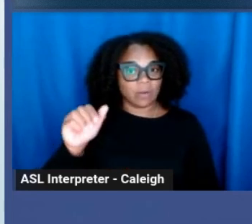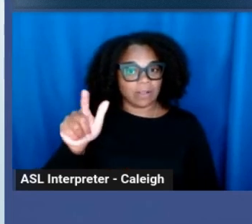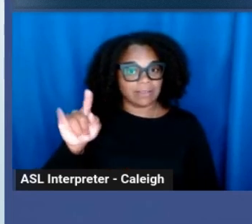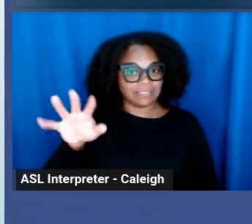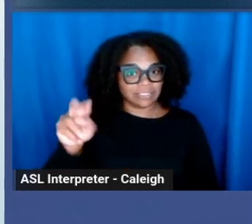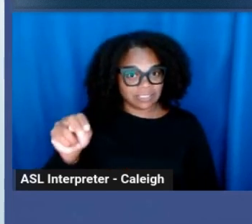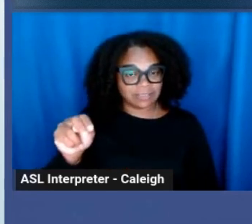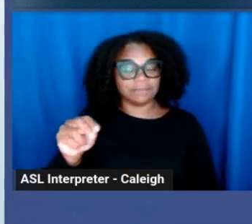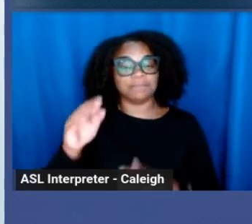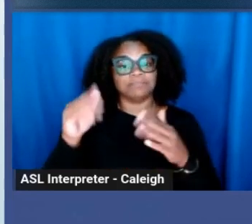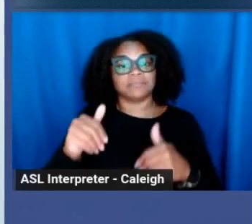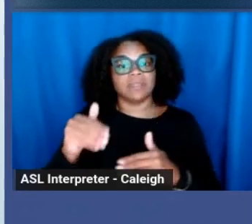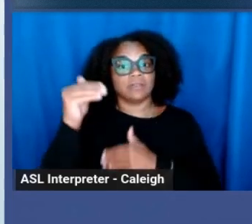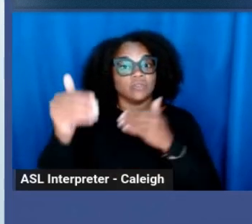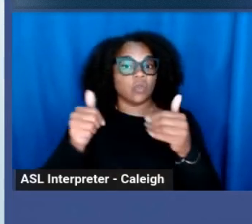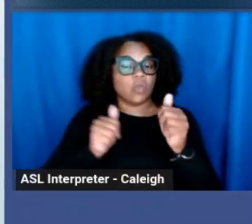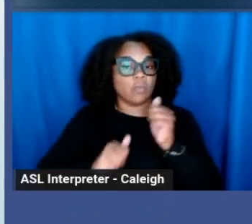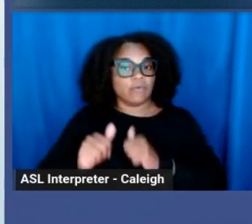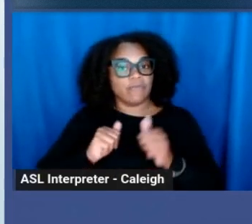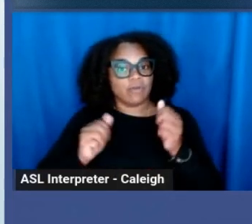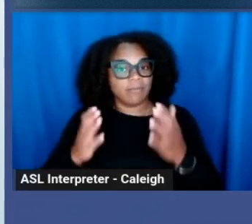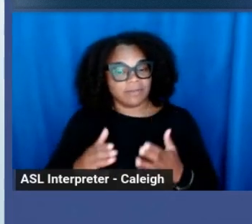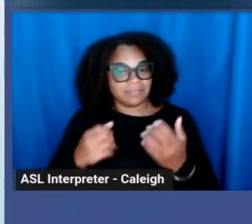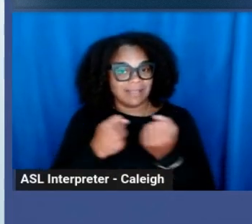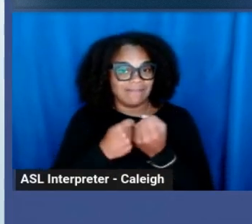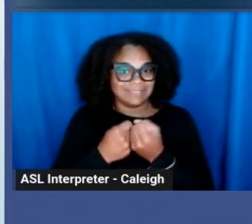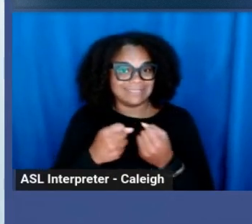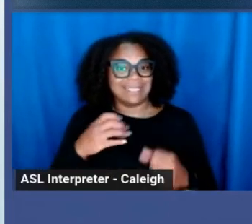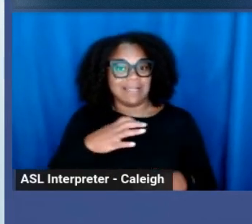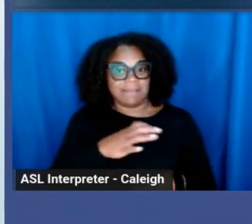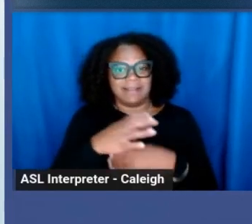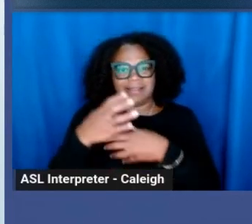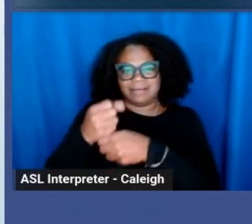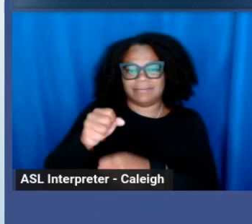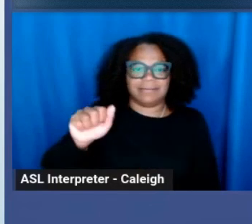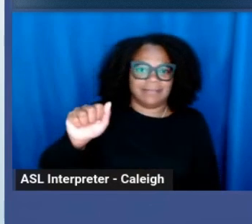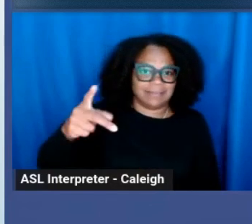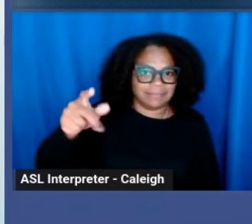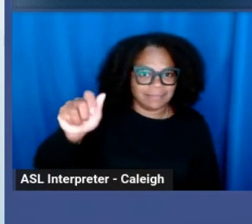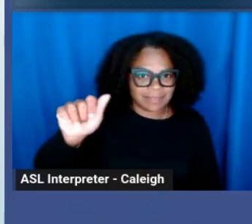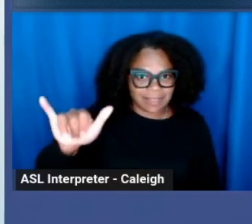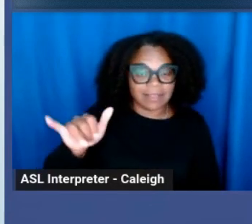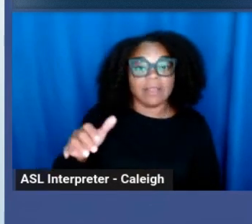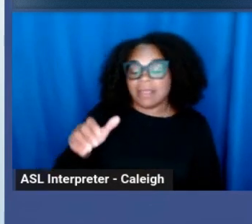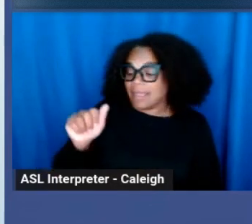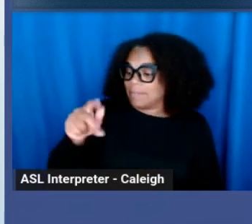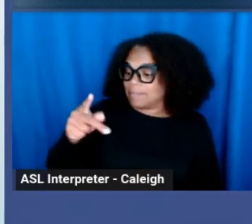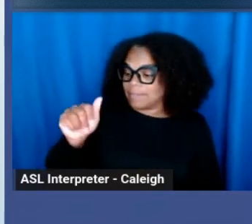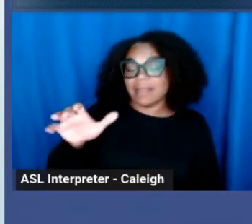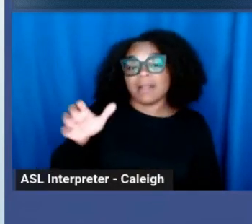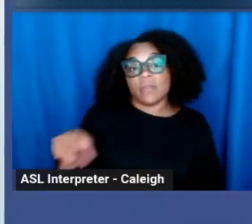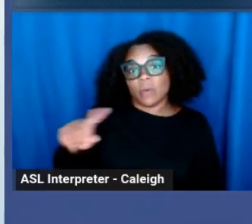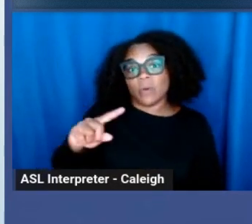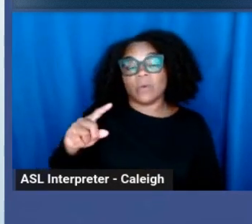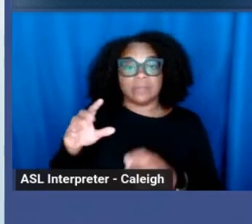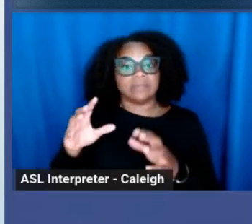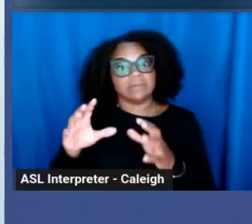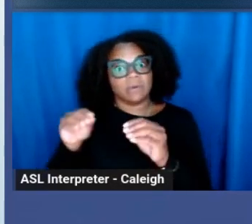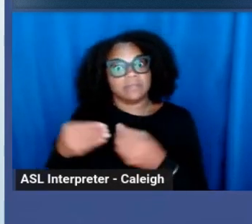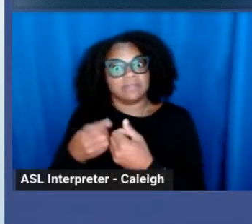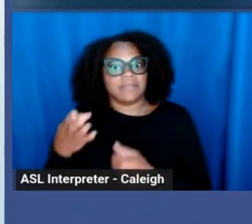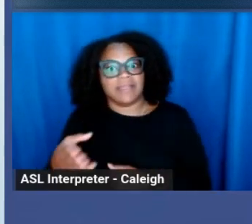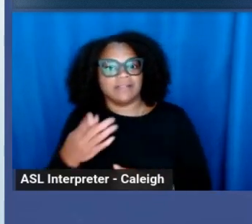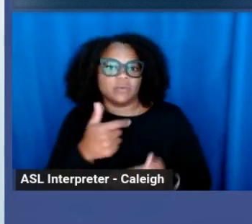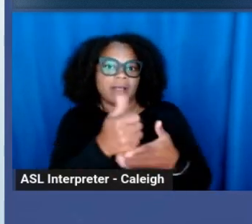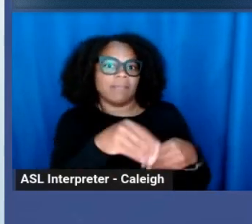Performers Advocacy Committee, or IPAC. And these are organizations that are there to help you with opportunities for networking, support,